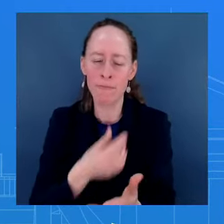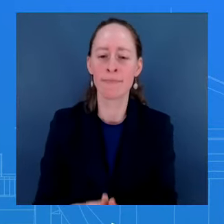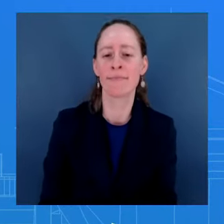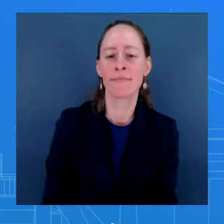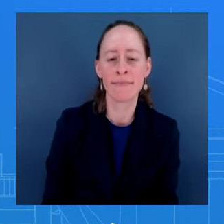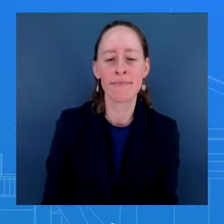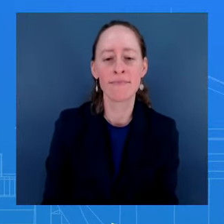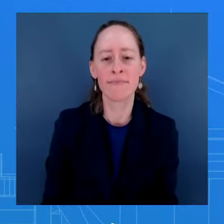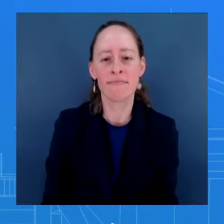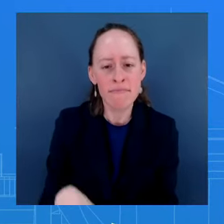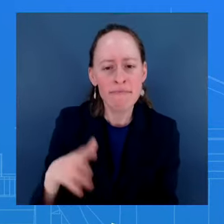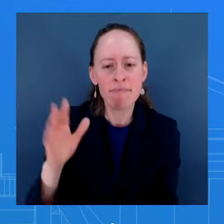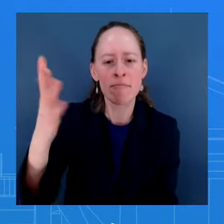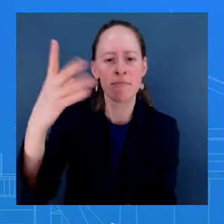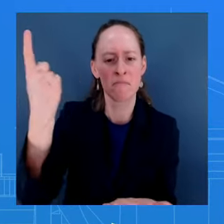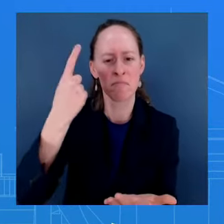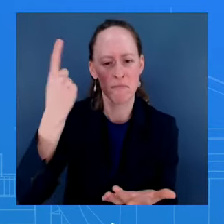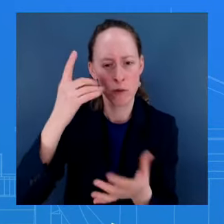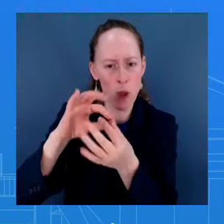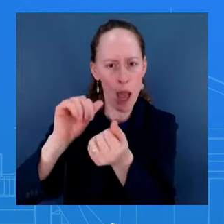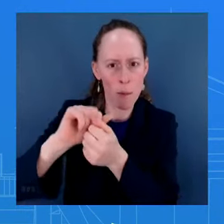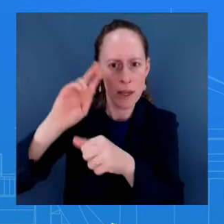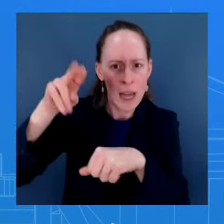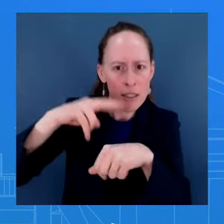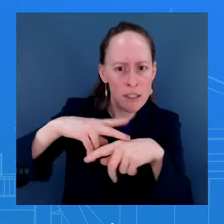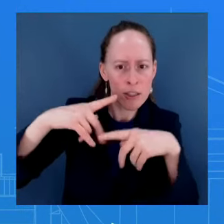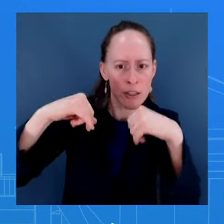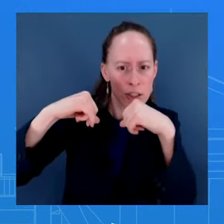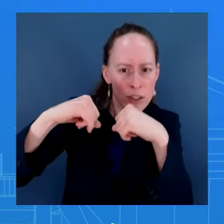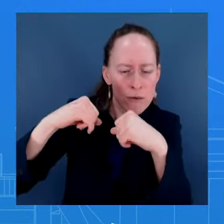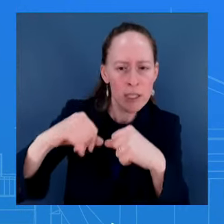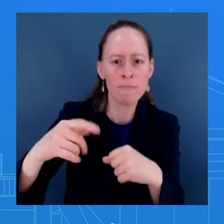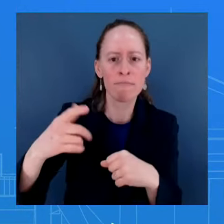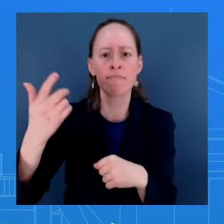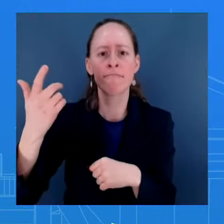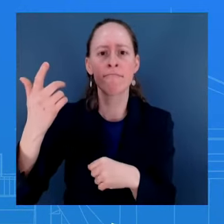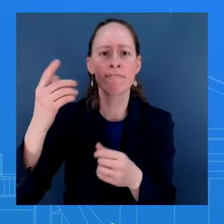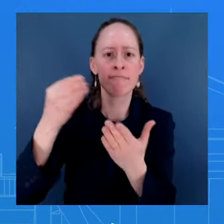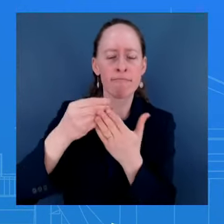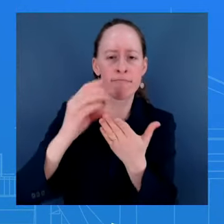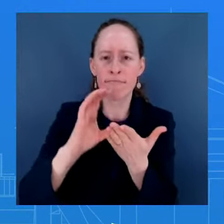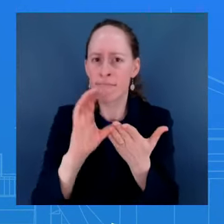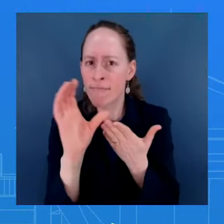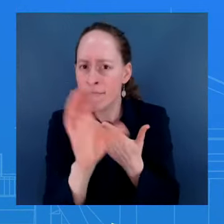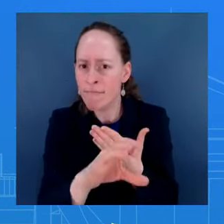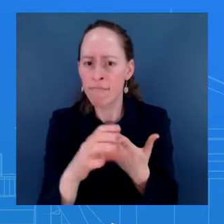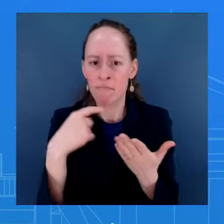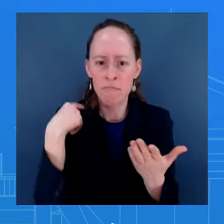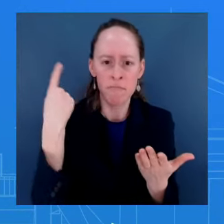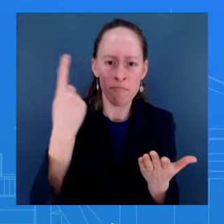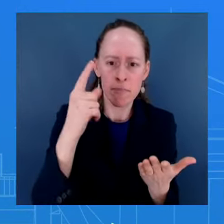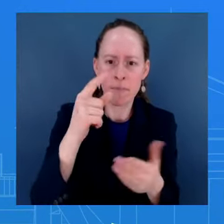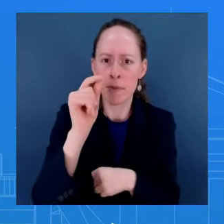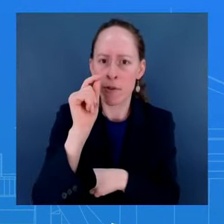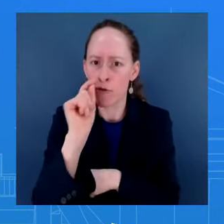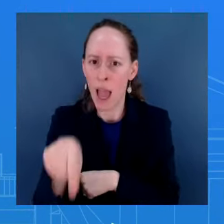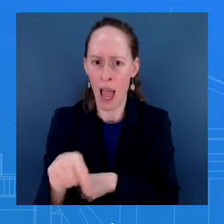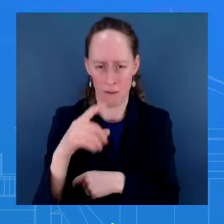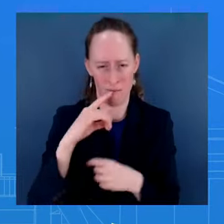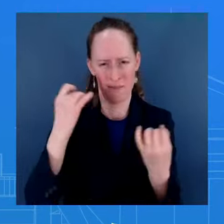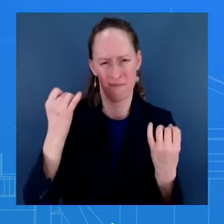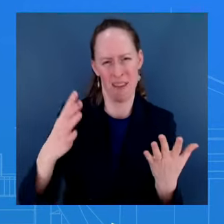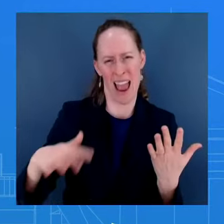refusing to put it on the floor so that it can get overwhelming support, as we know it's going to get. And it will work towards our national security.